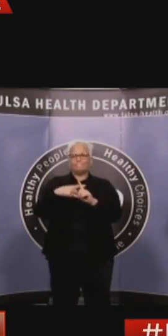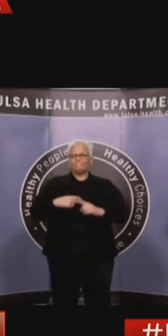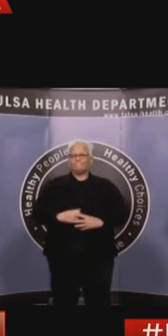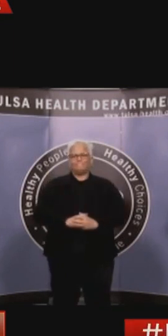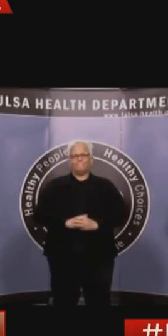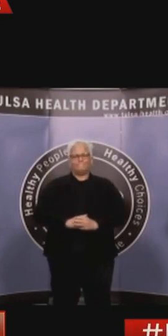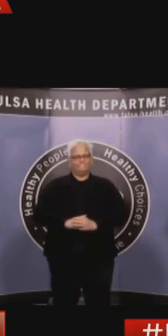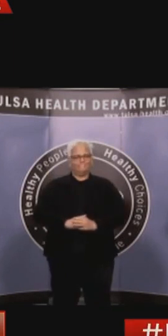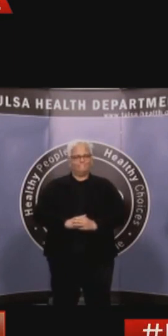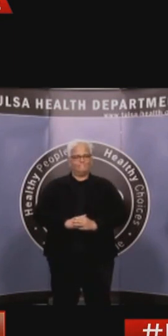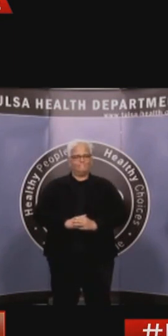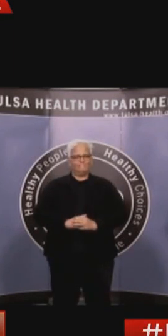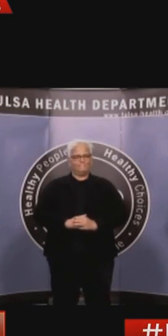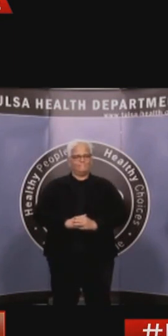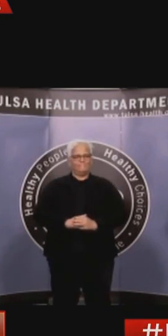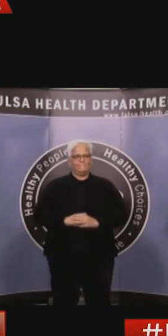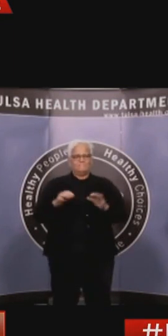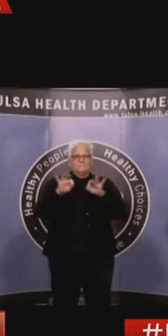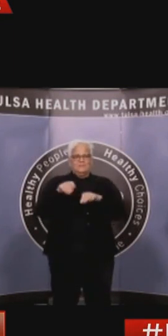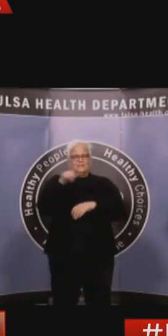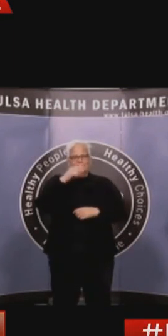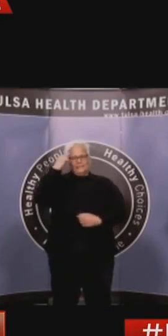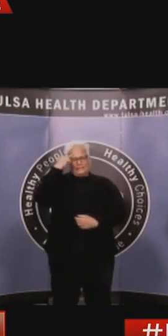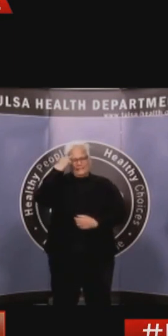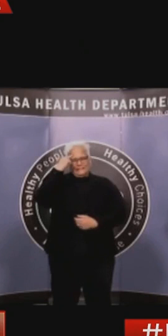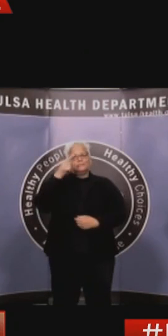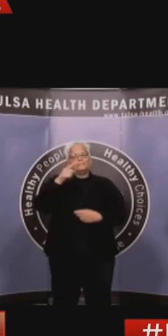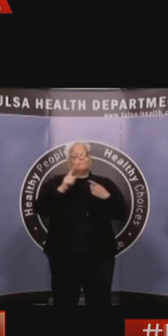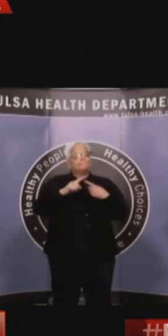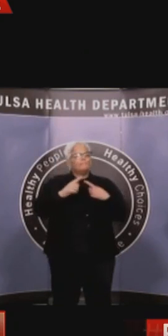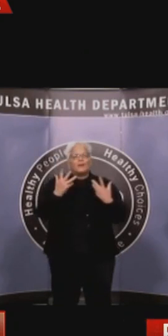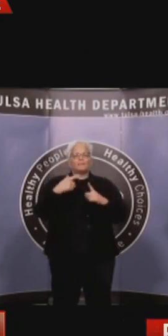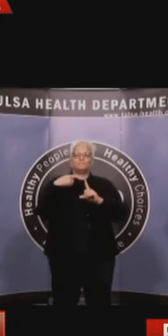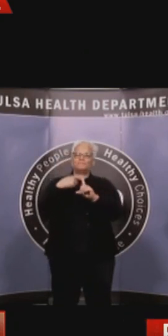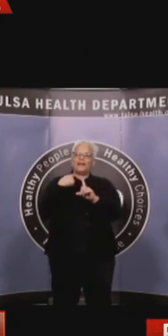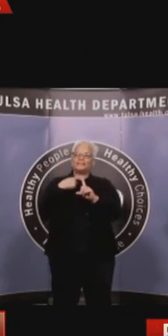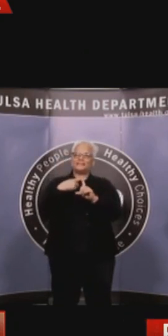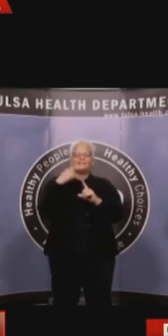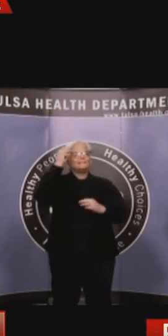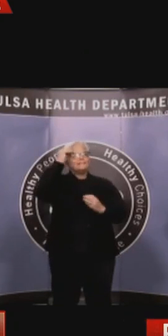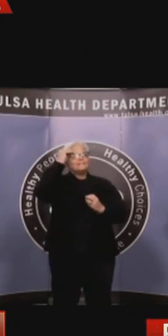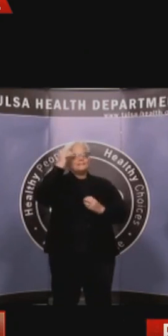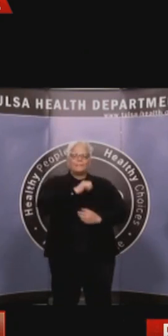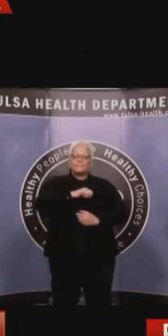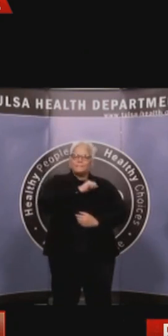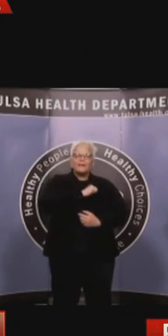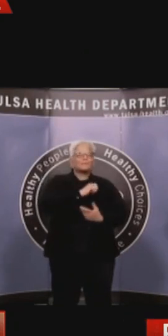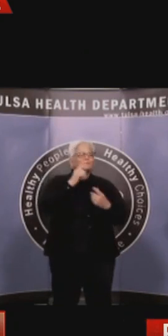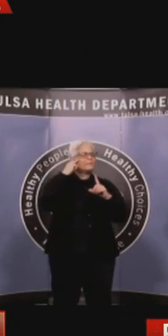refocusing on what's really important and what's truly a priority like family and your health and your community.